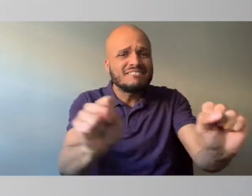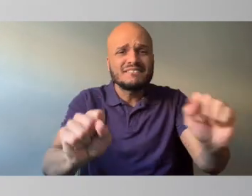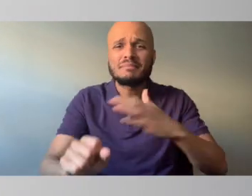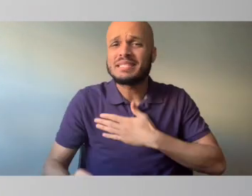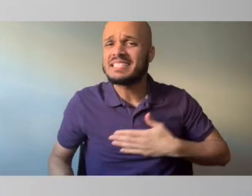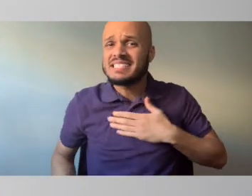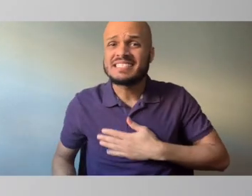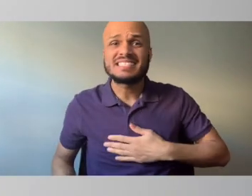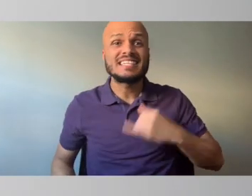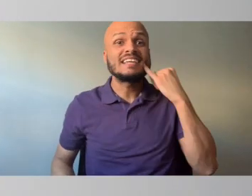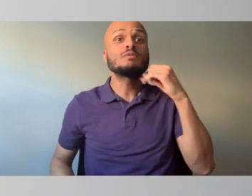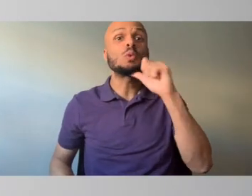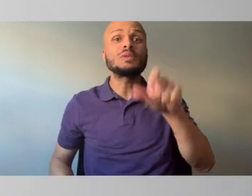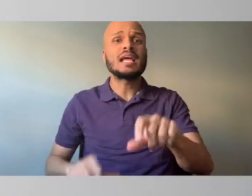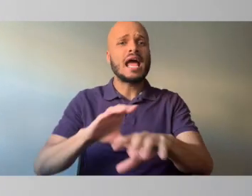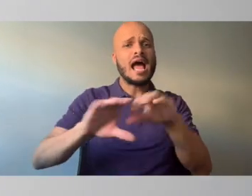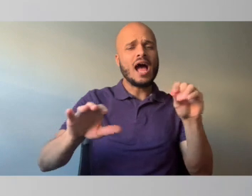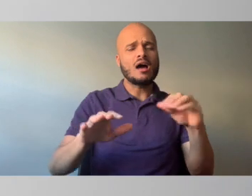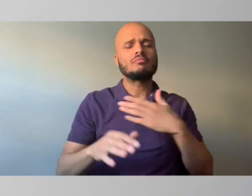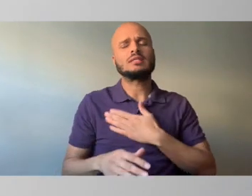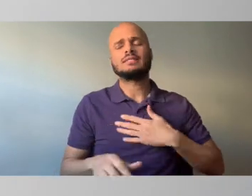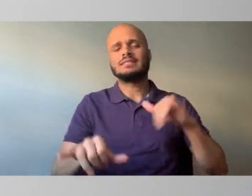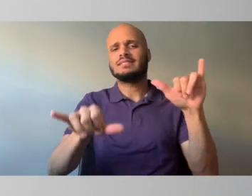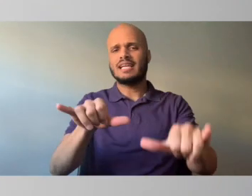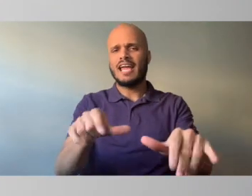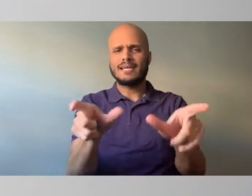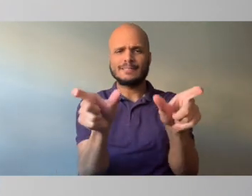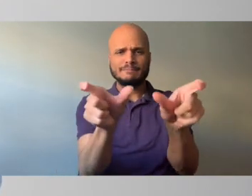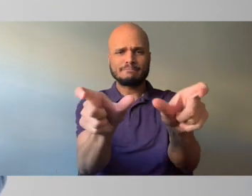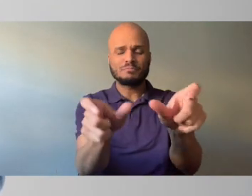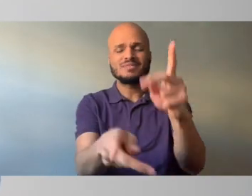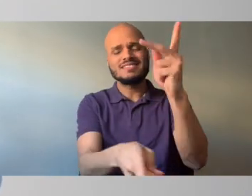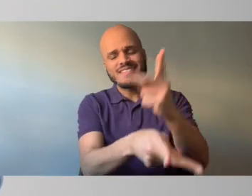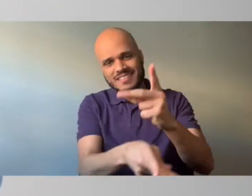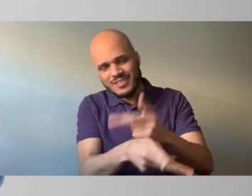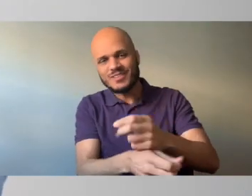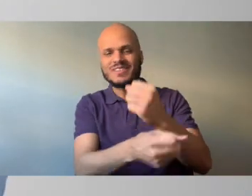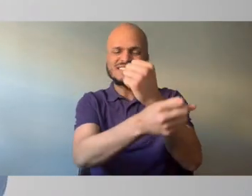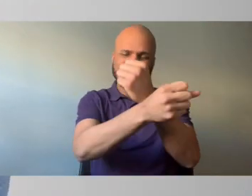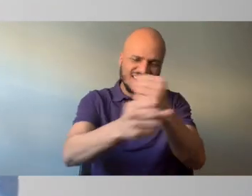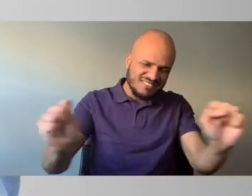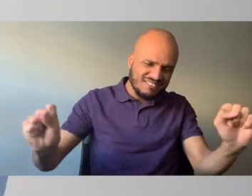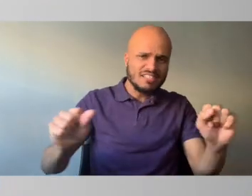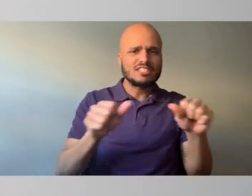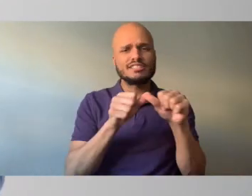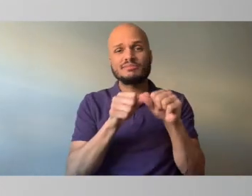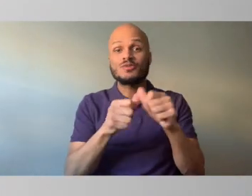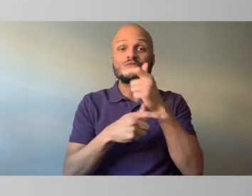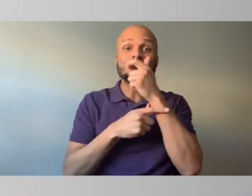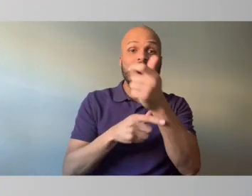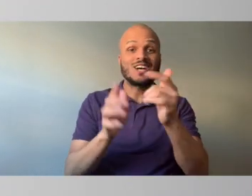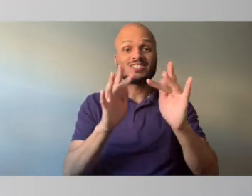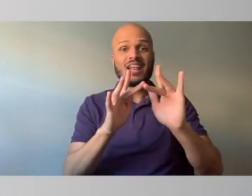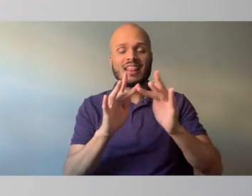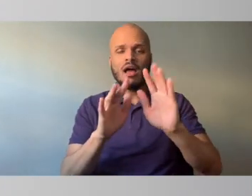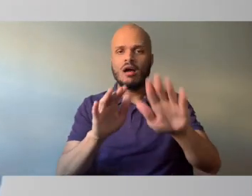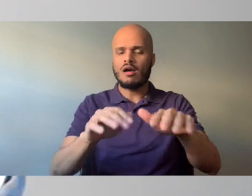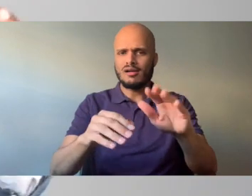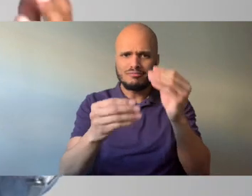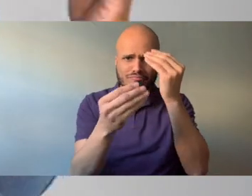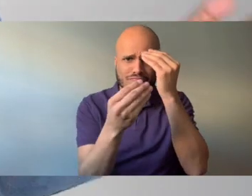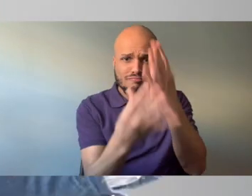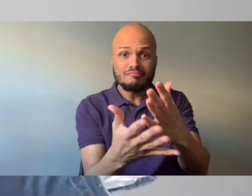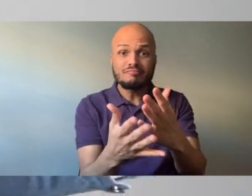go out, don't go out. So we want you to just to take care and be safe and continue to watch us online. Listen,